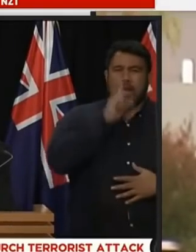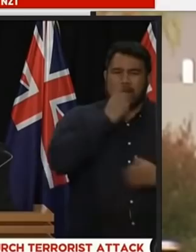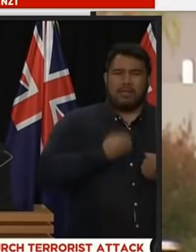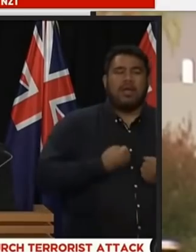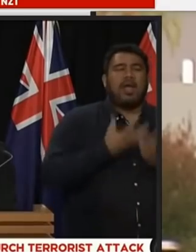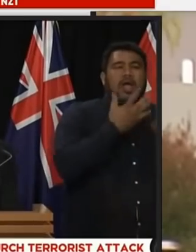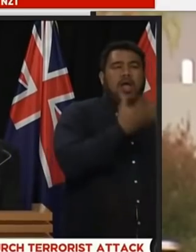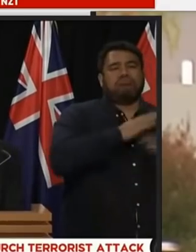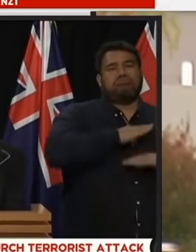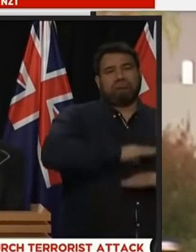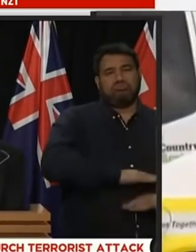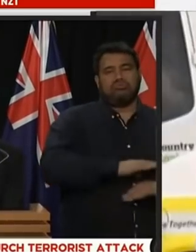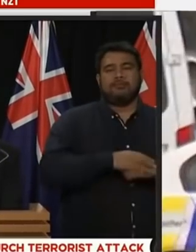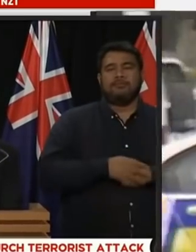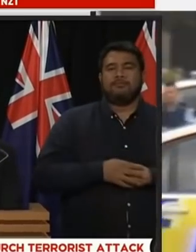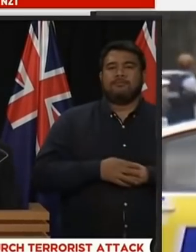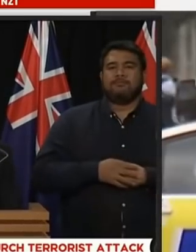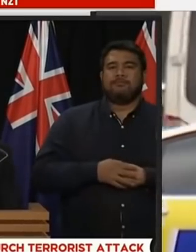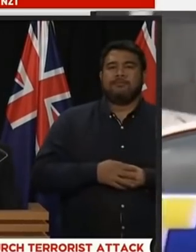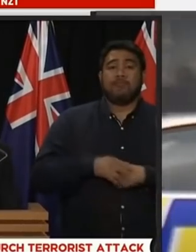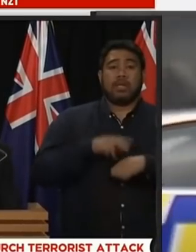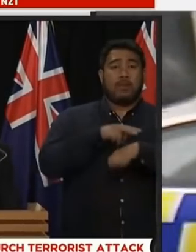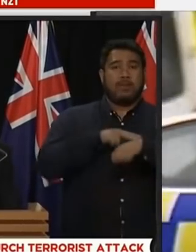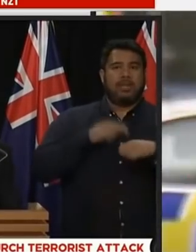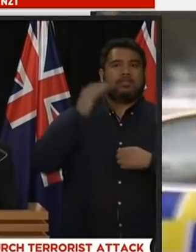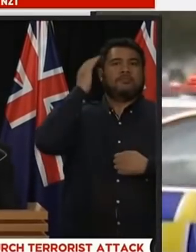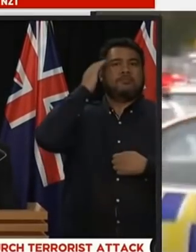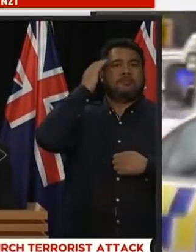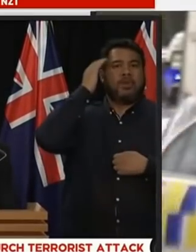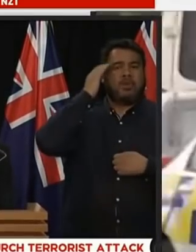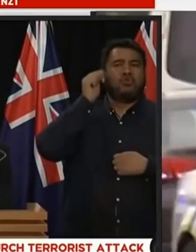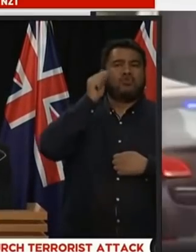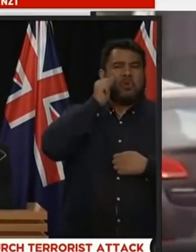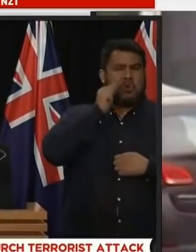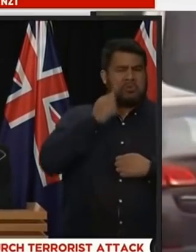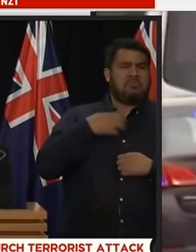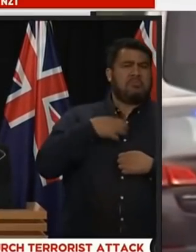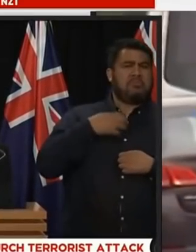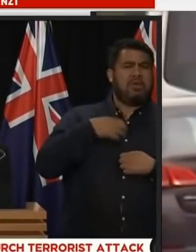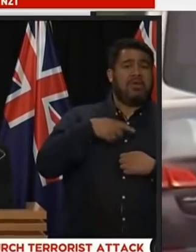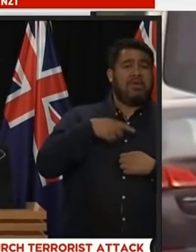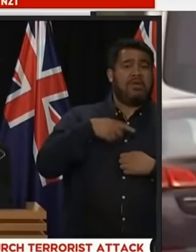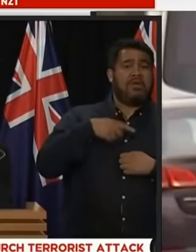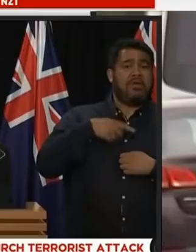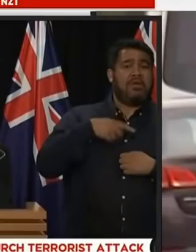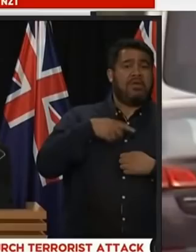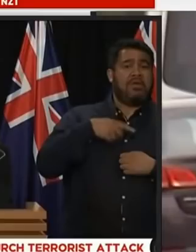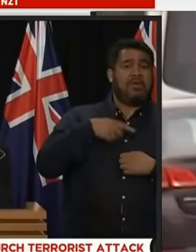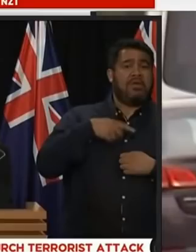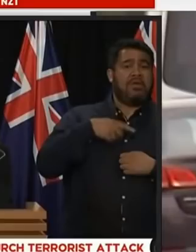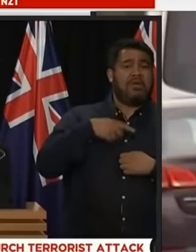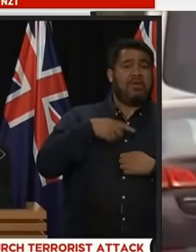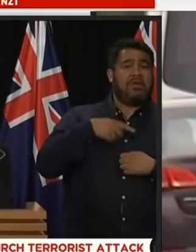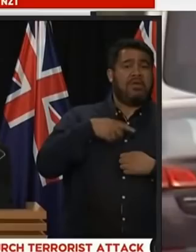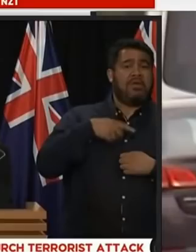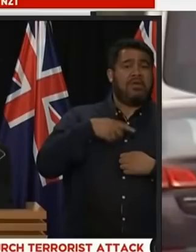people the police are aware of distressing material relating to this event being on more distress